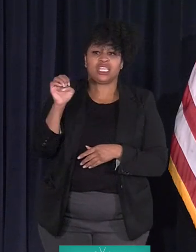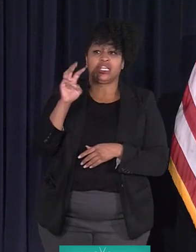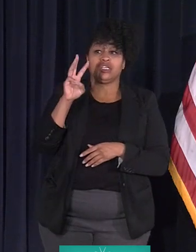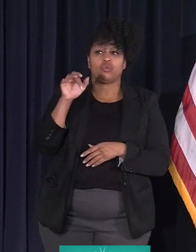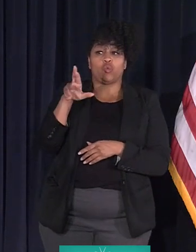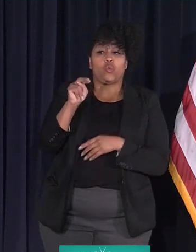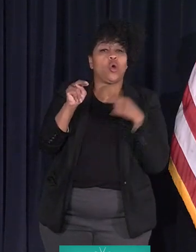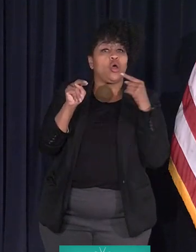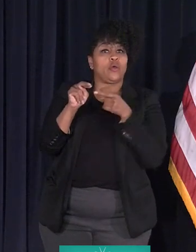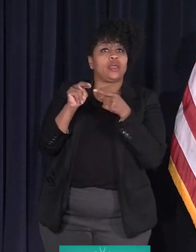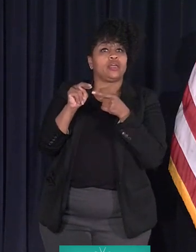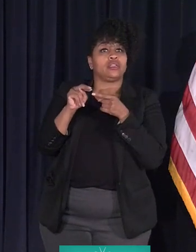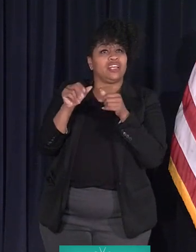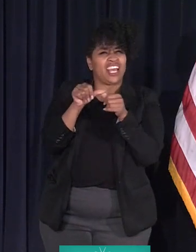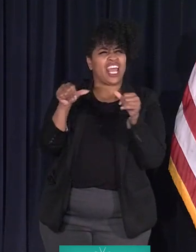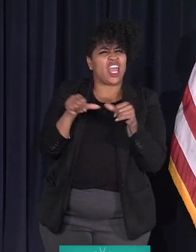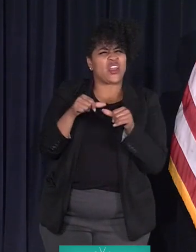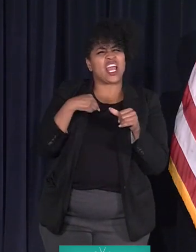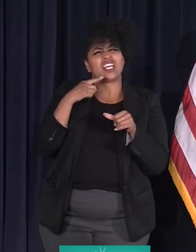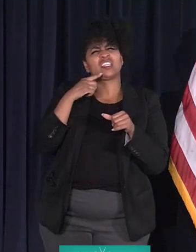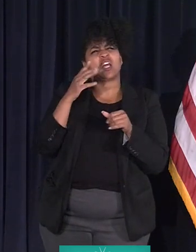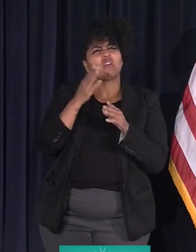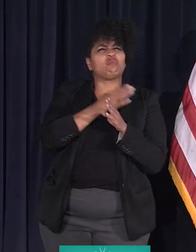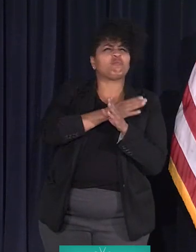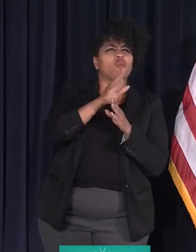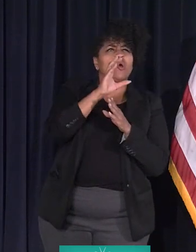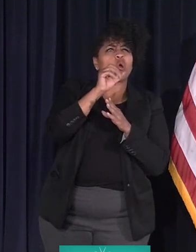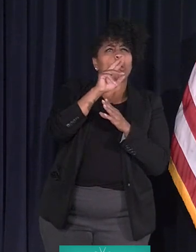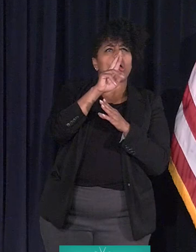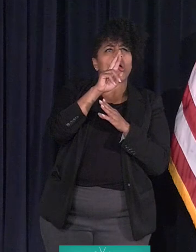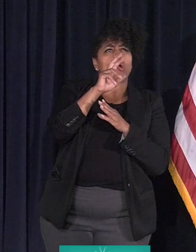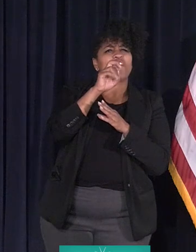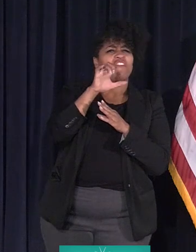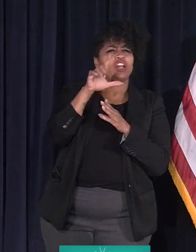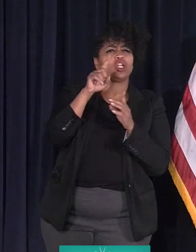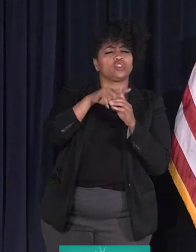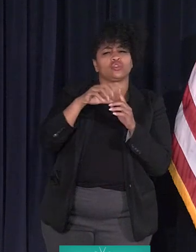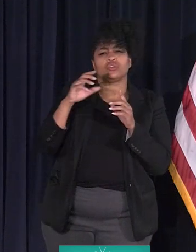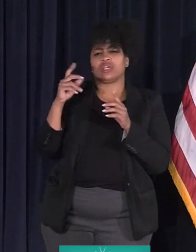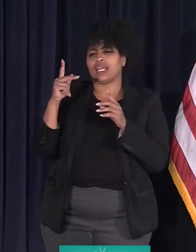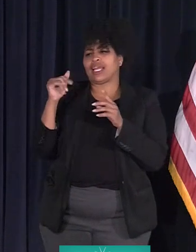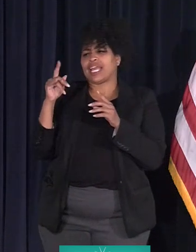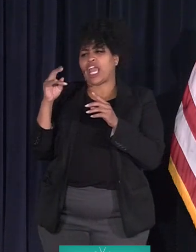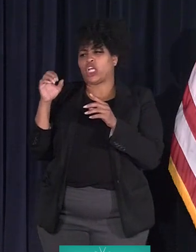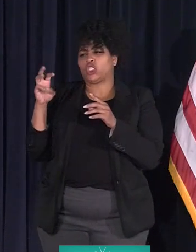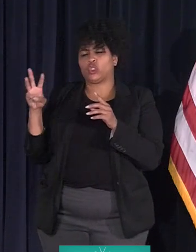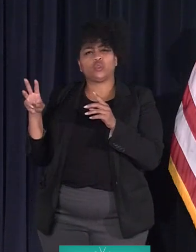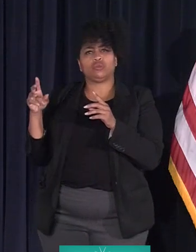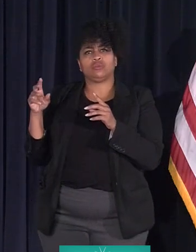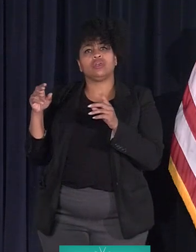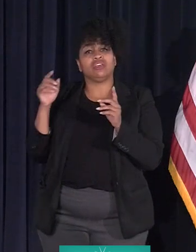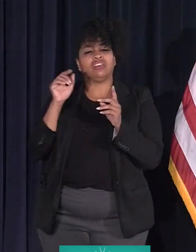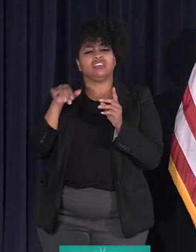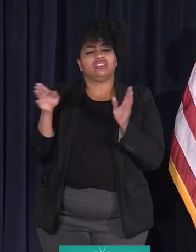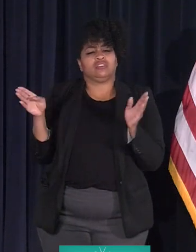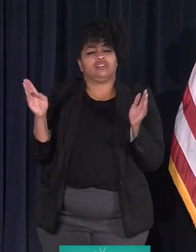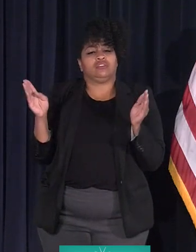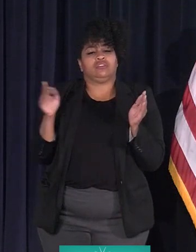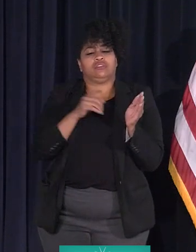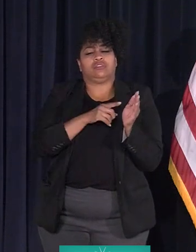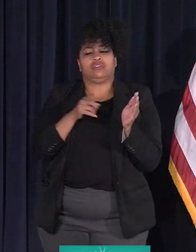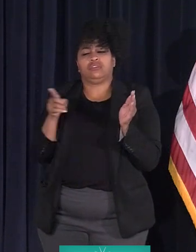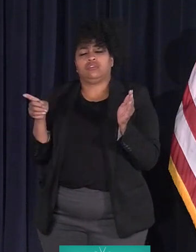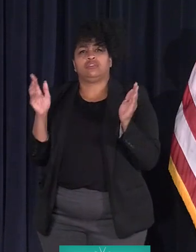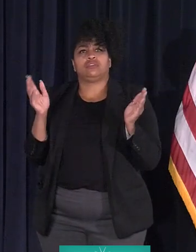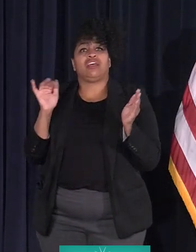Warren, in the area that I would say is roughly from Coralville to Kadju, that may move a little bit, but this is one of the areas where we